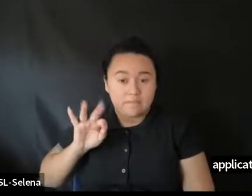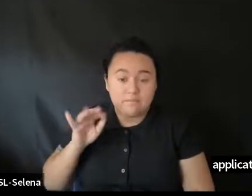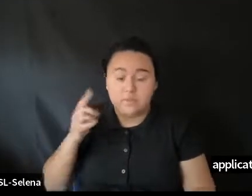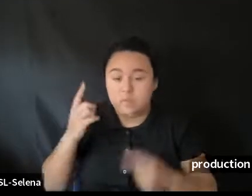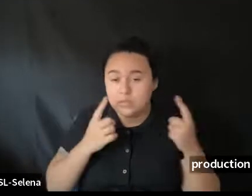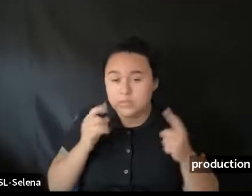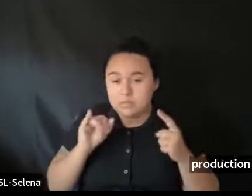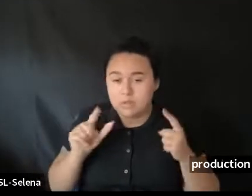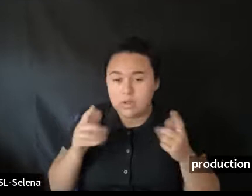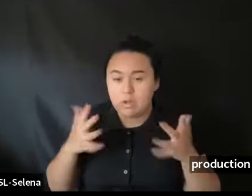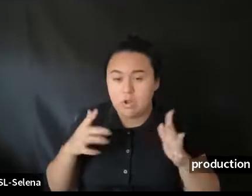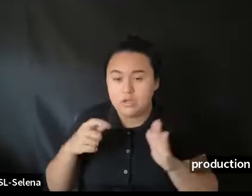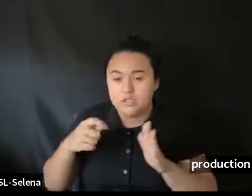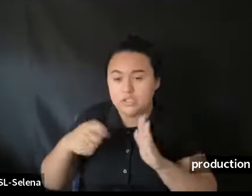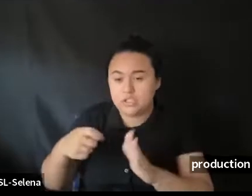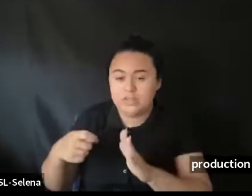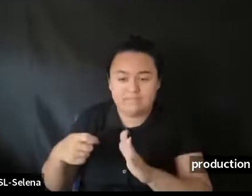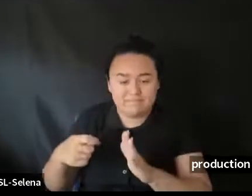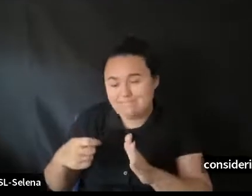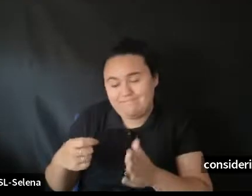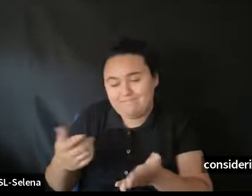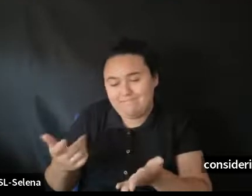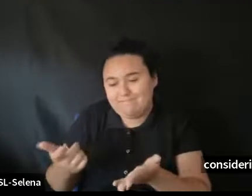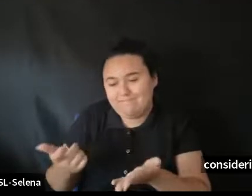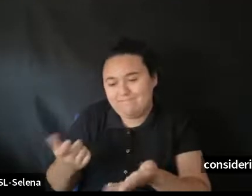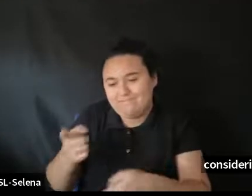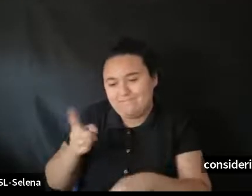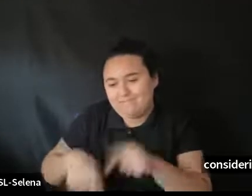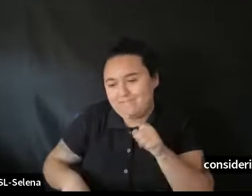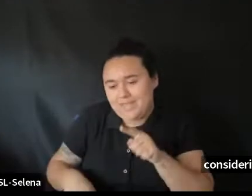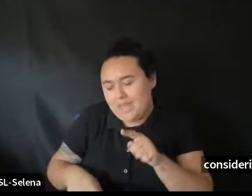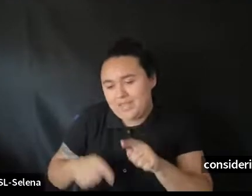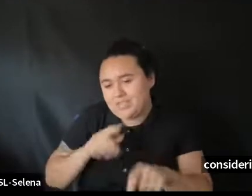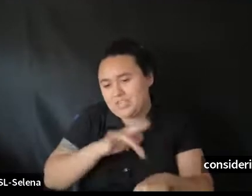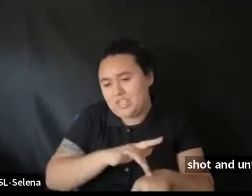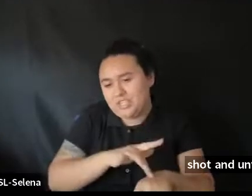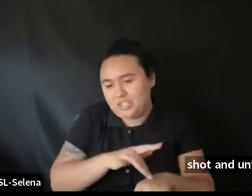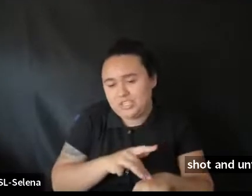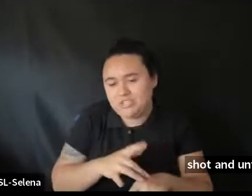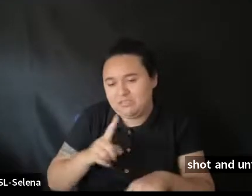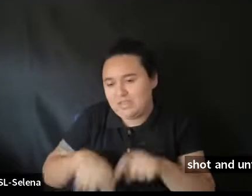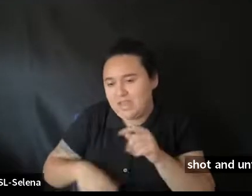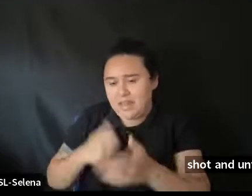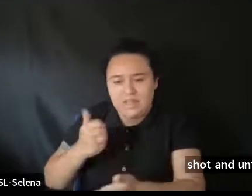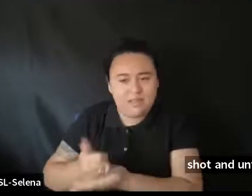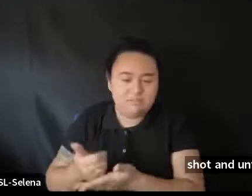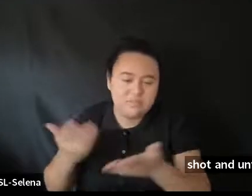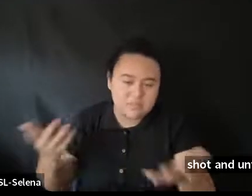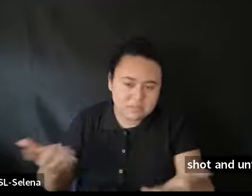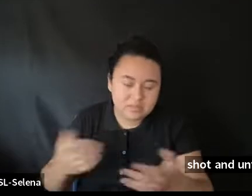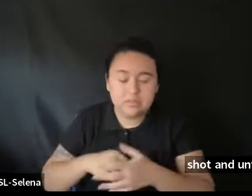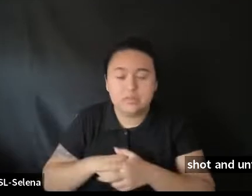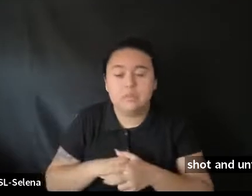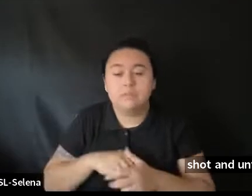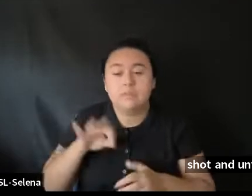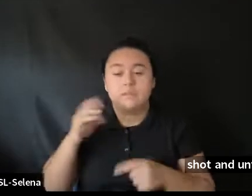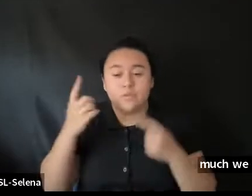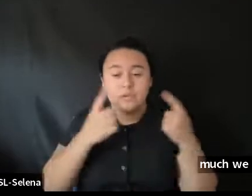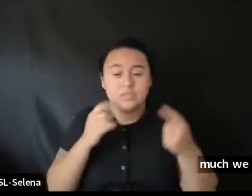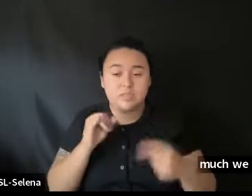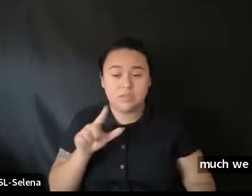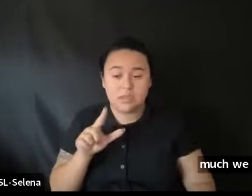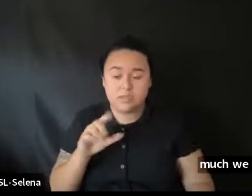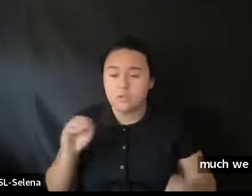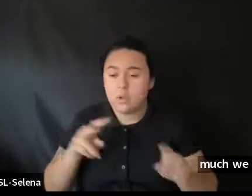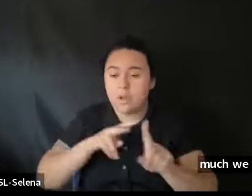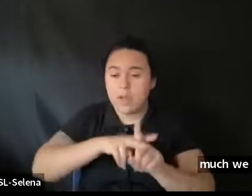If you've already shot. Then. You know. Unfortunately. There's not much we can do there. Um. But if. If you are considering Illinois. Like I said. There's no